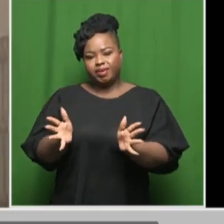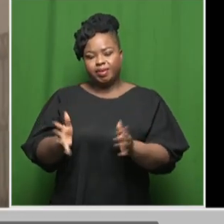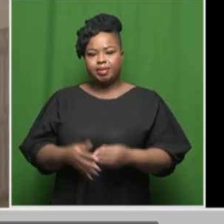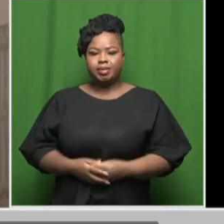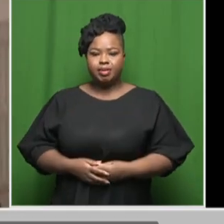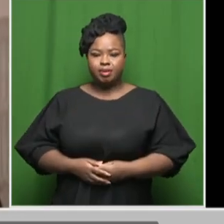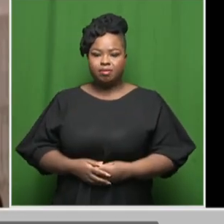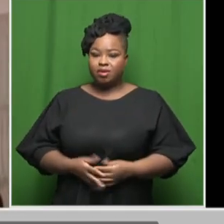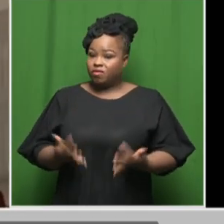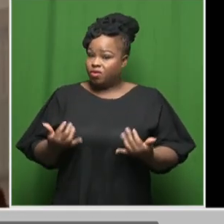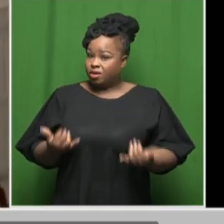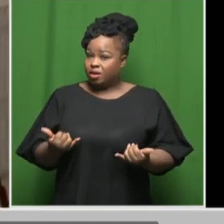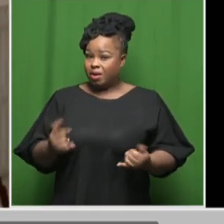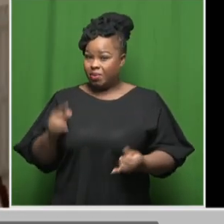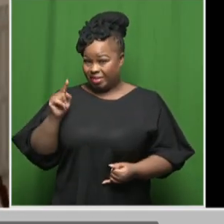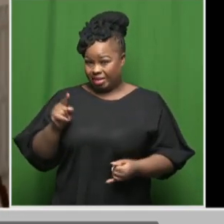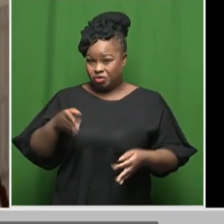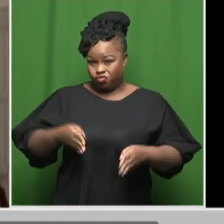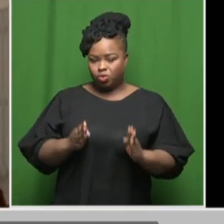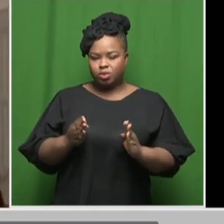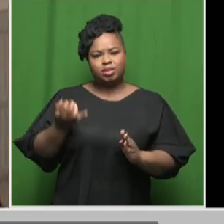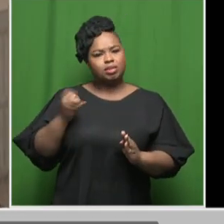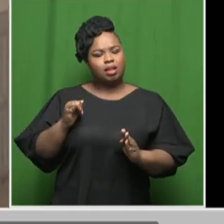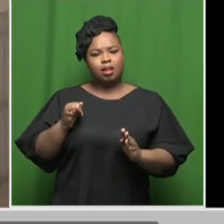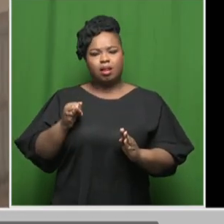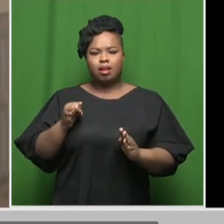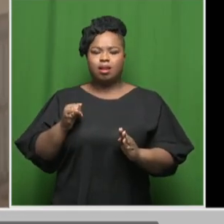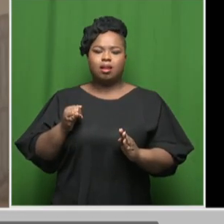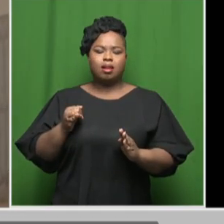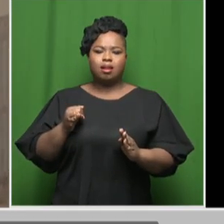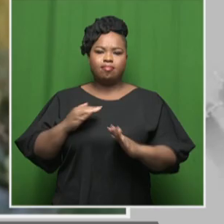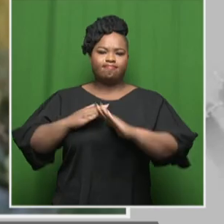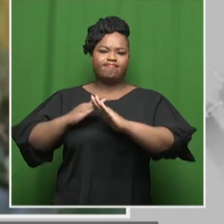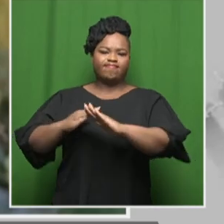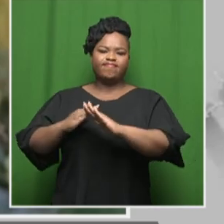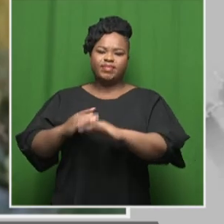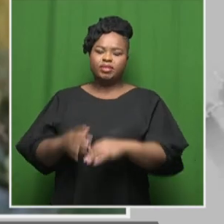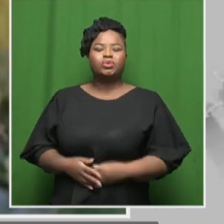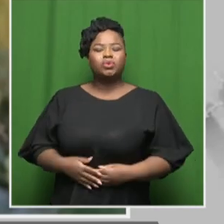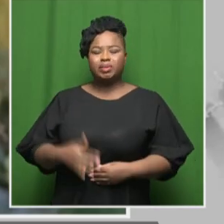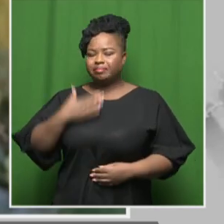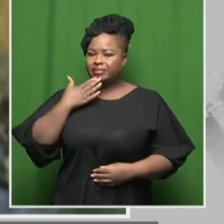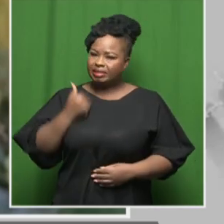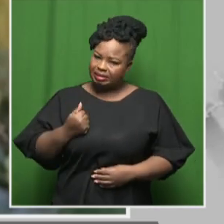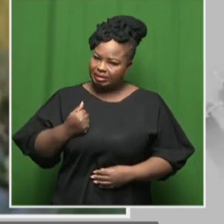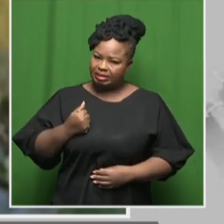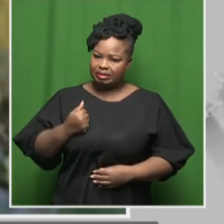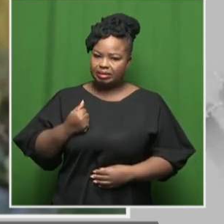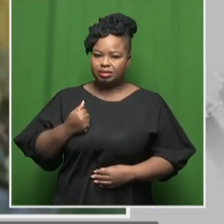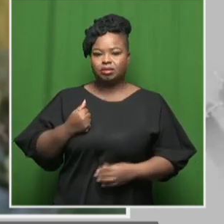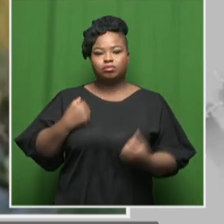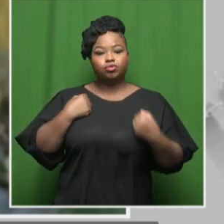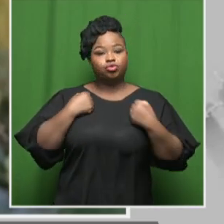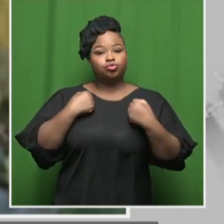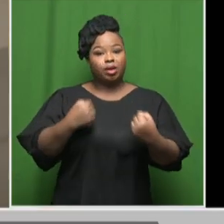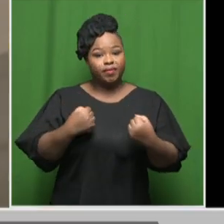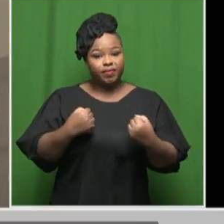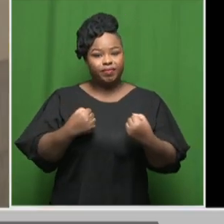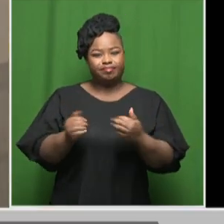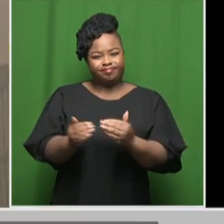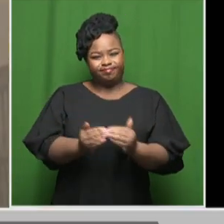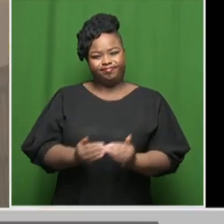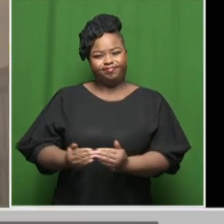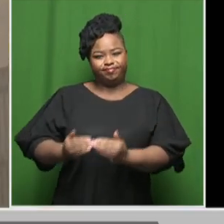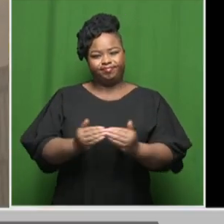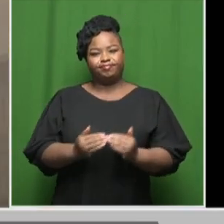So far, that road is still affected motorists. We are still pleading with them to exercise caution